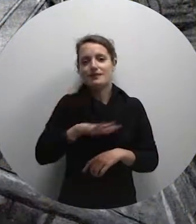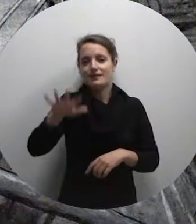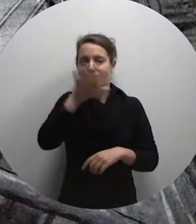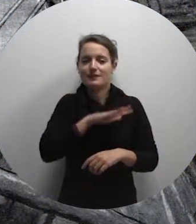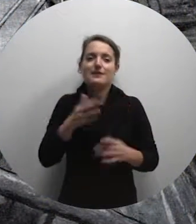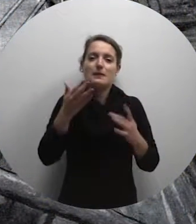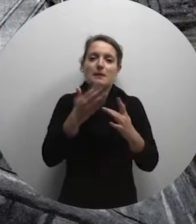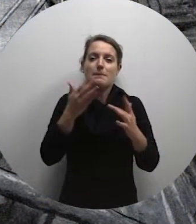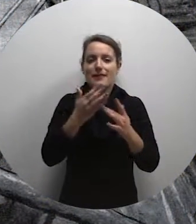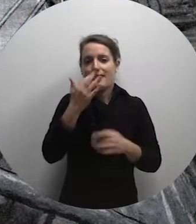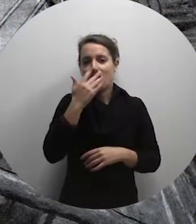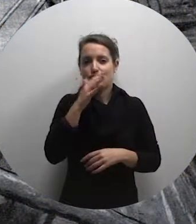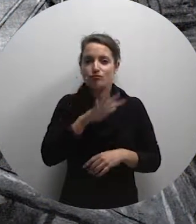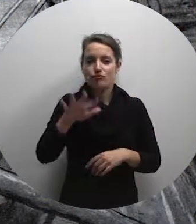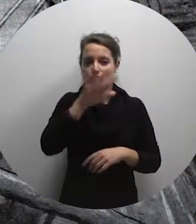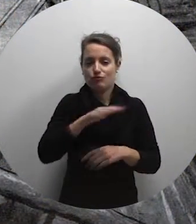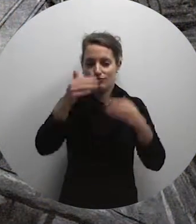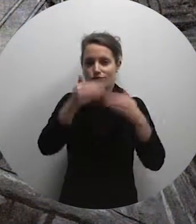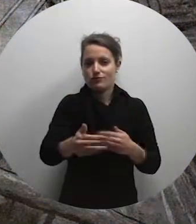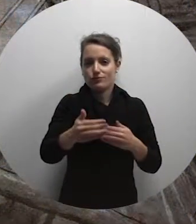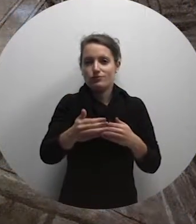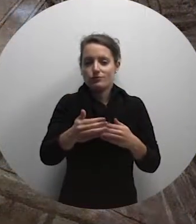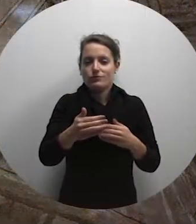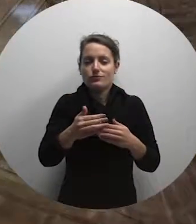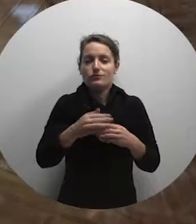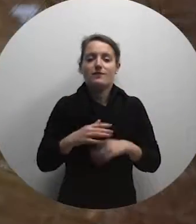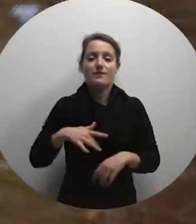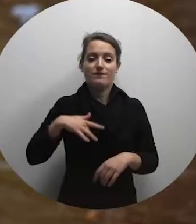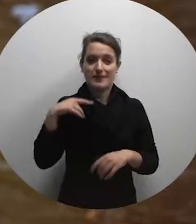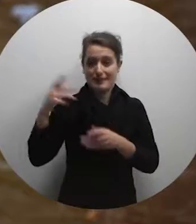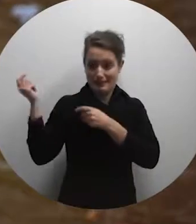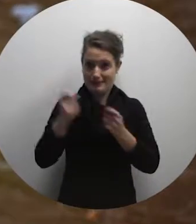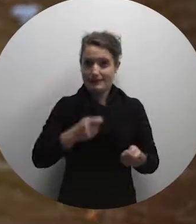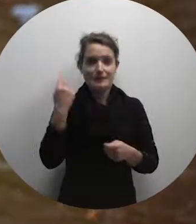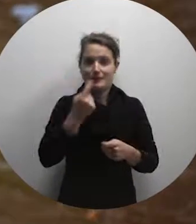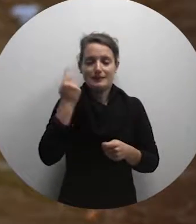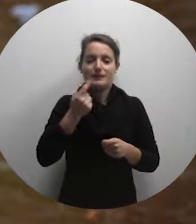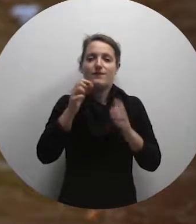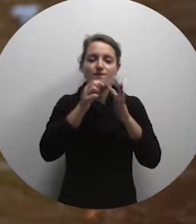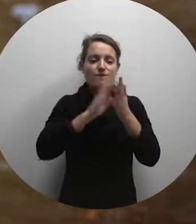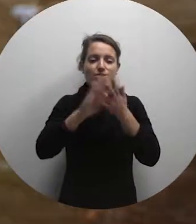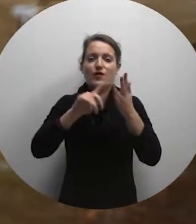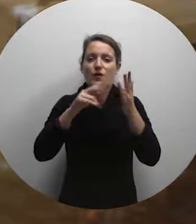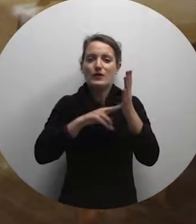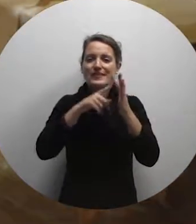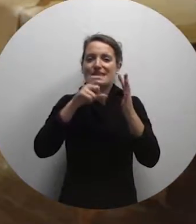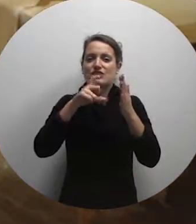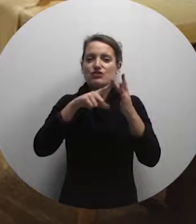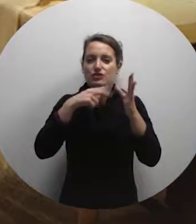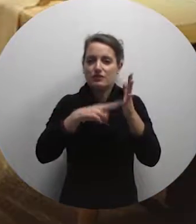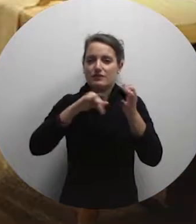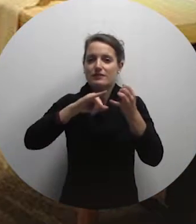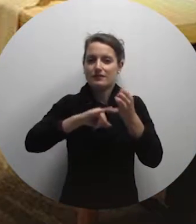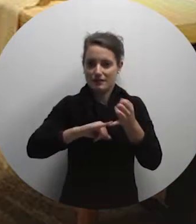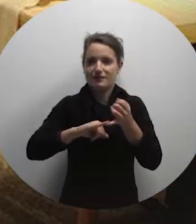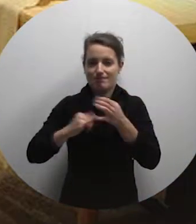was probably the Phoenicians who introduced the cotton production in the Maltese islands. During the Middle Ages the